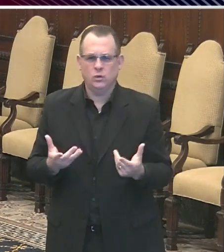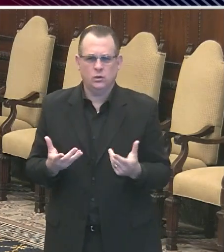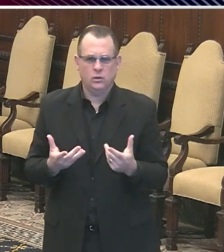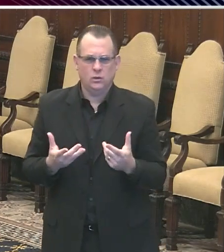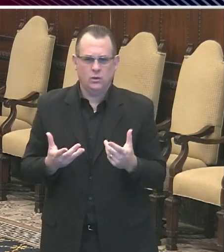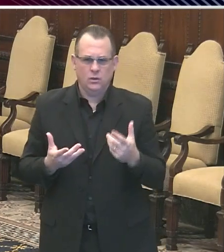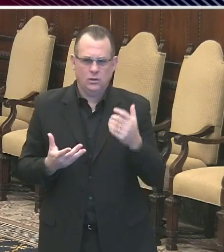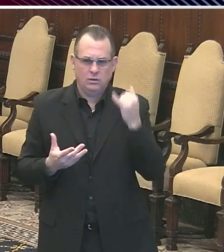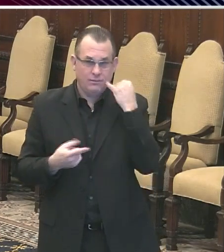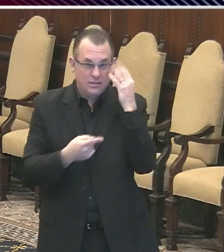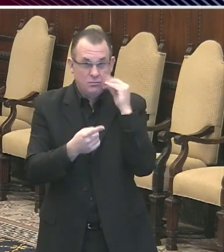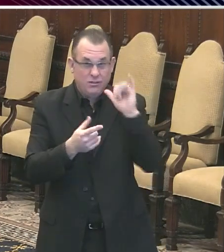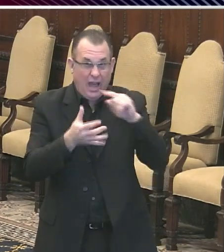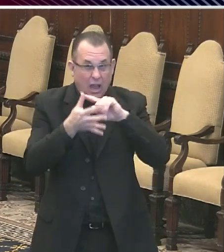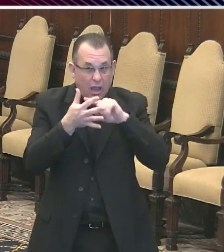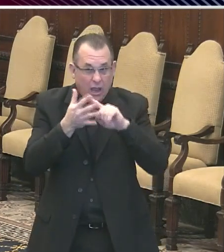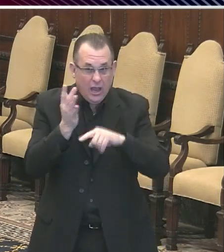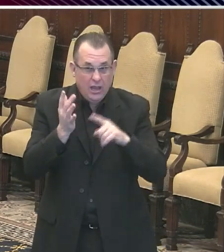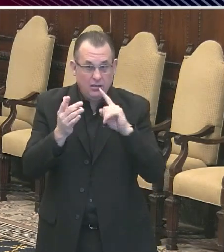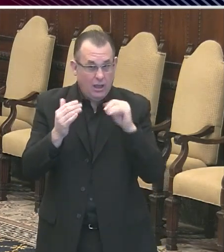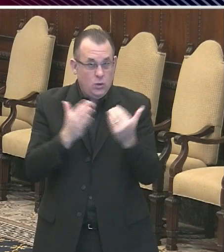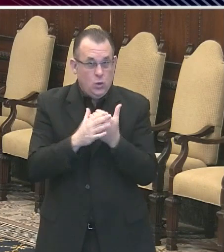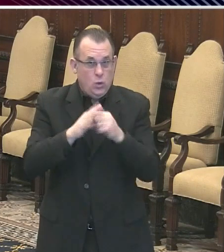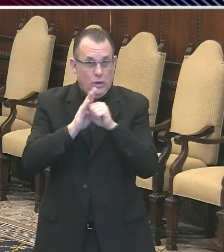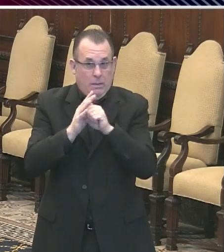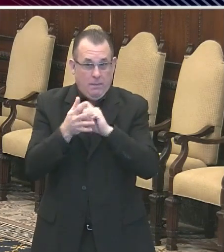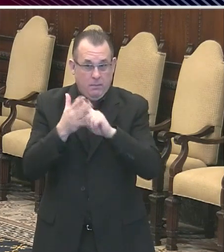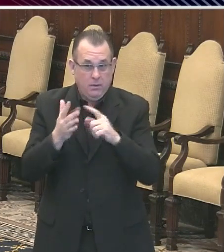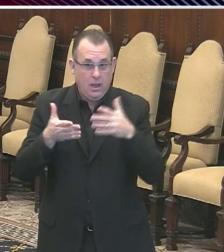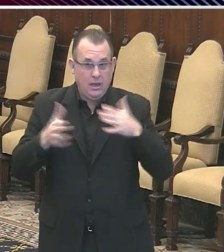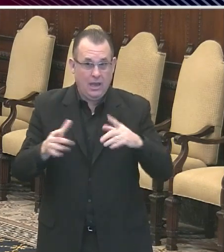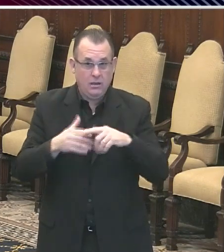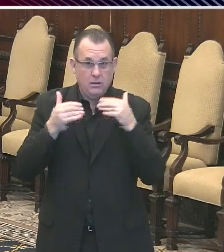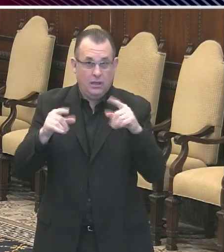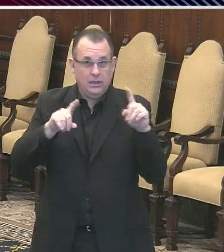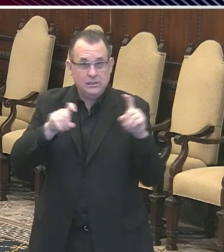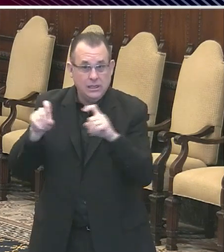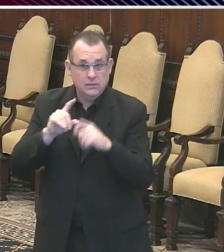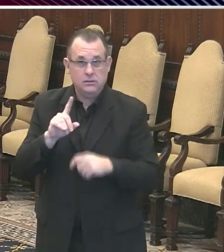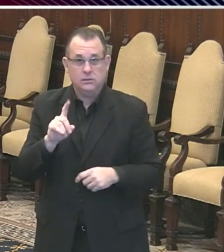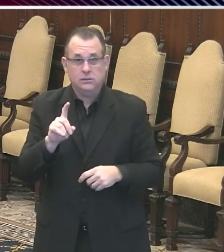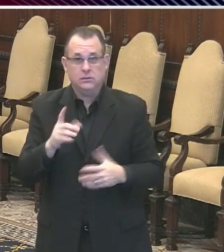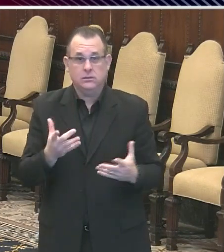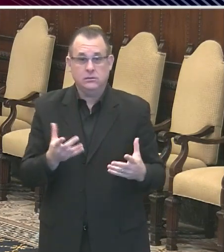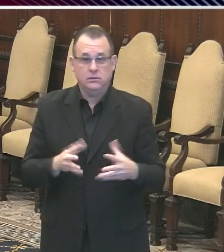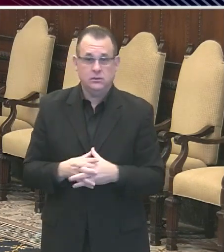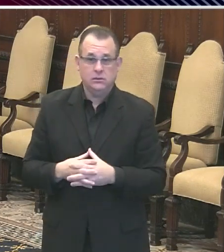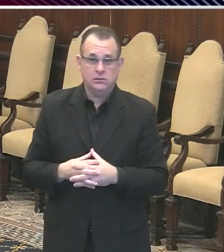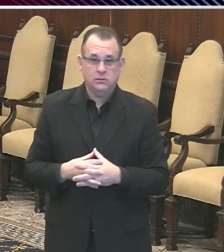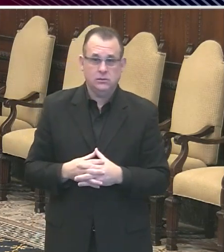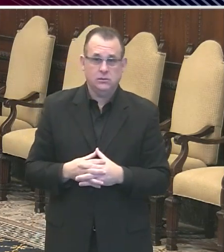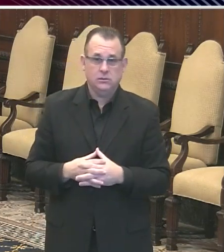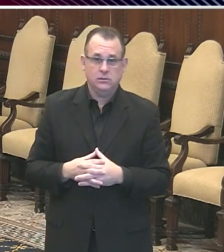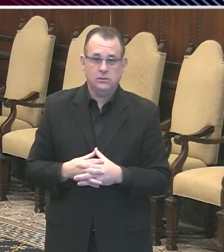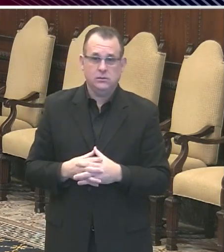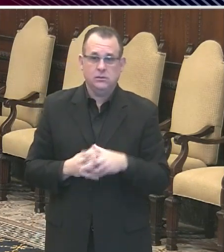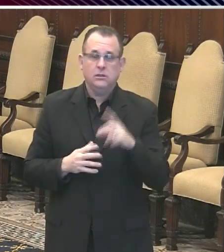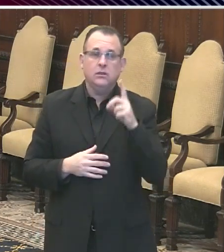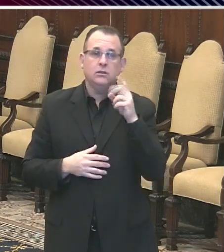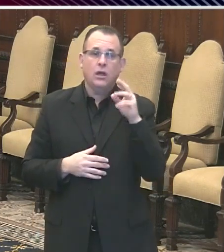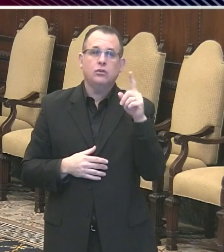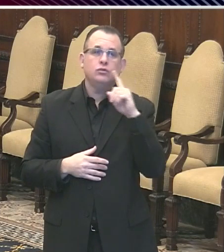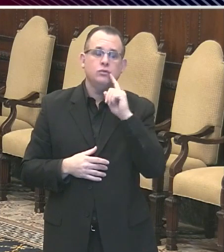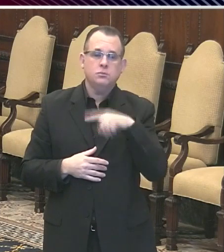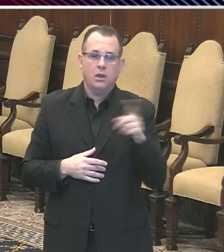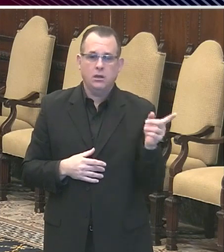to people experiencing those other symptoms as opposed to just fever, cough, shortness of breath? You know, we looked at that and had some discussion earlier this morning. I think